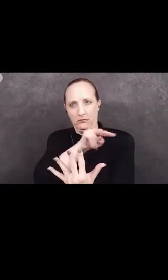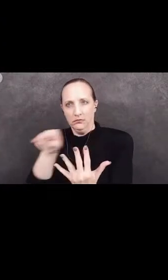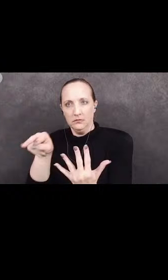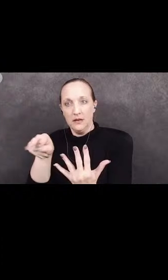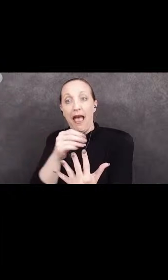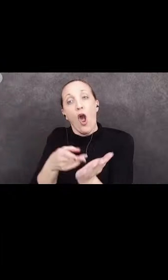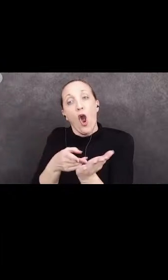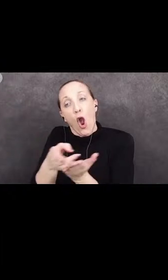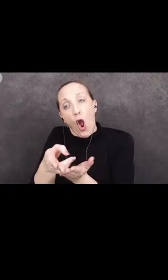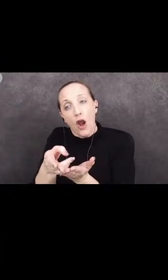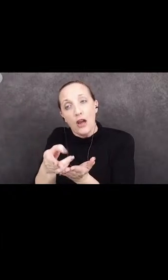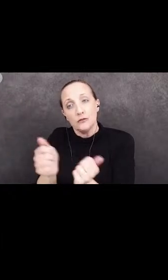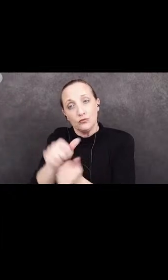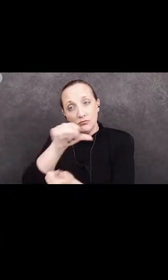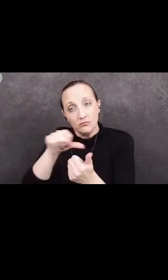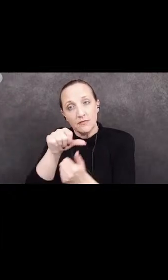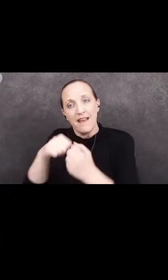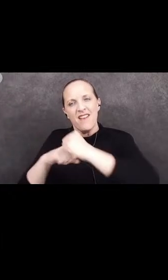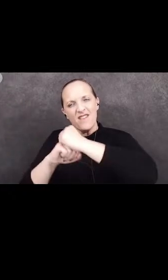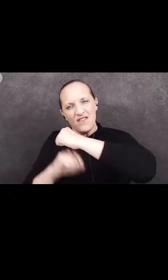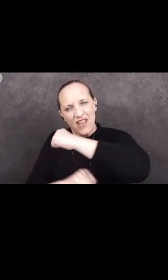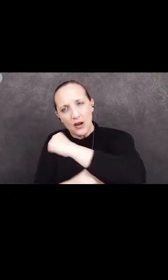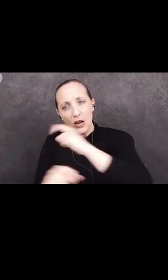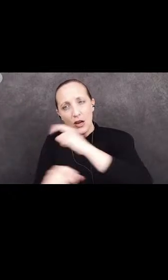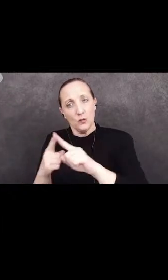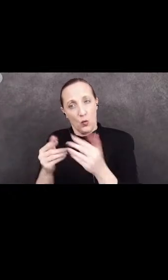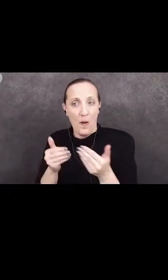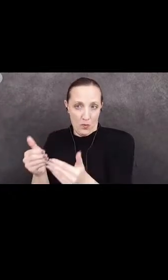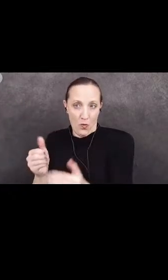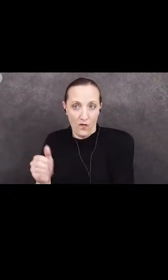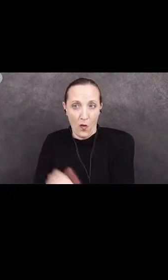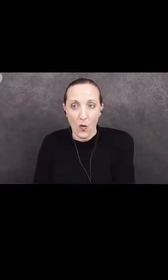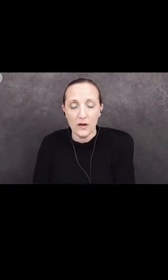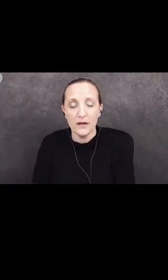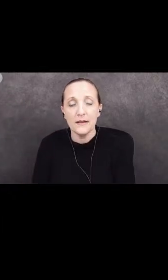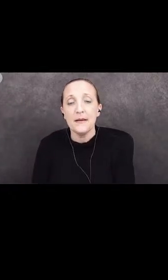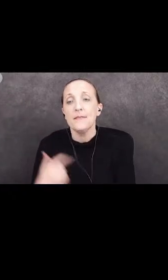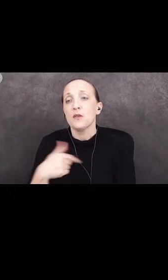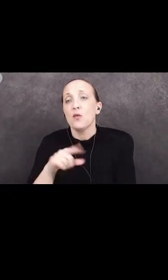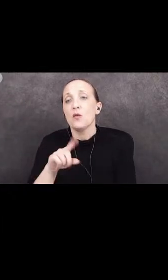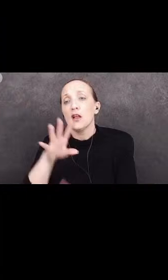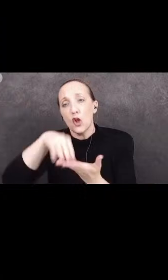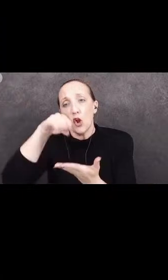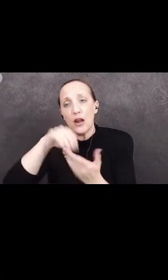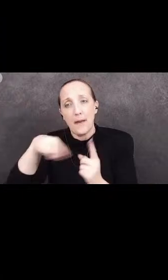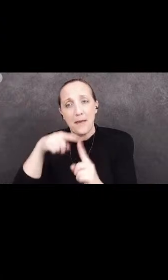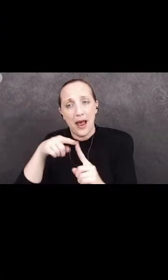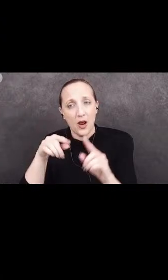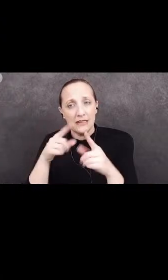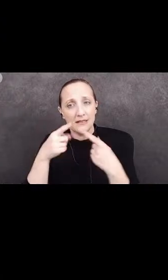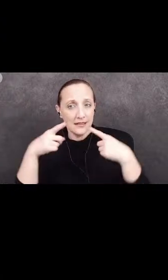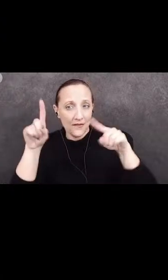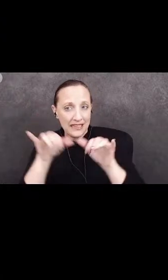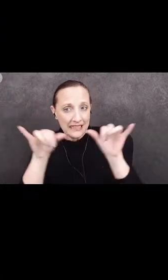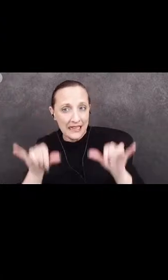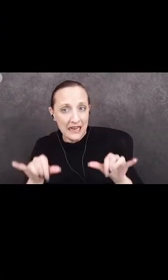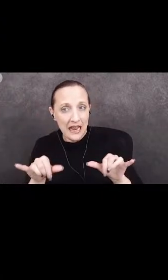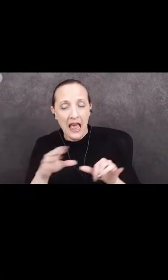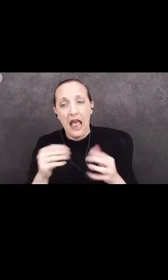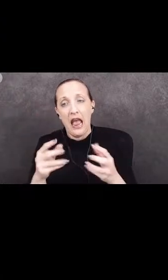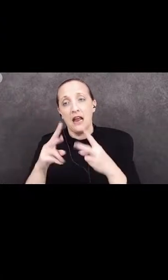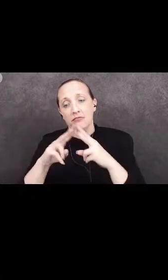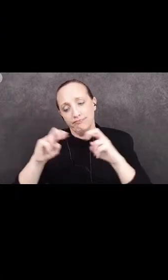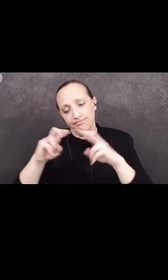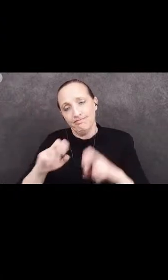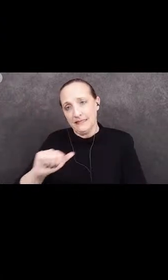foundation to moving forward. We've learned about successful systems, conducted an extensive amount of self-reflection,